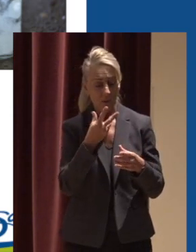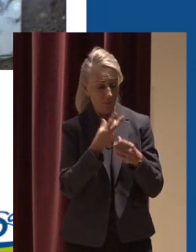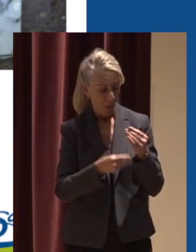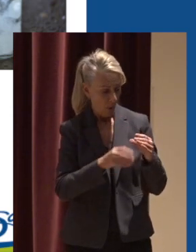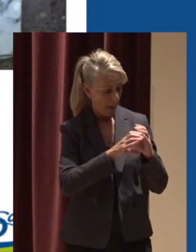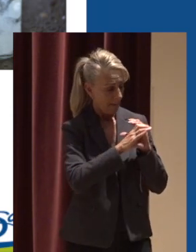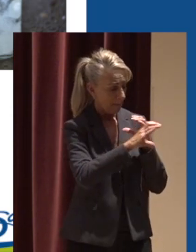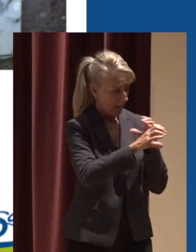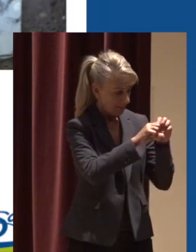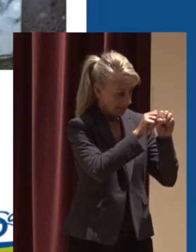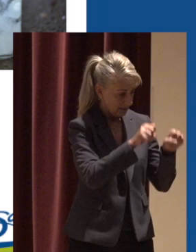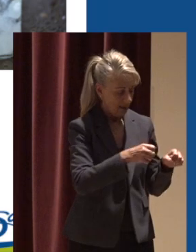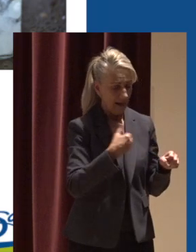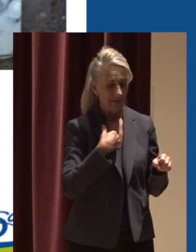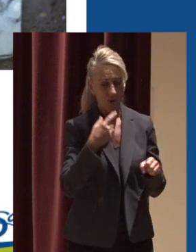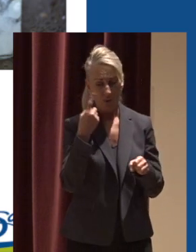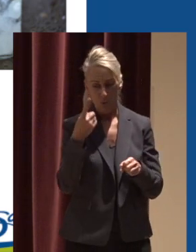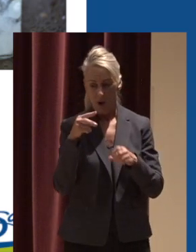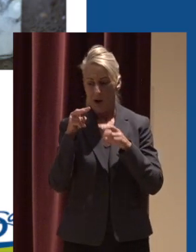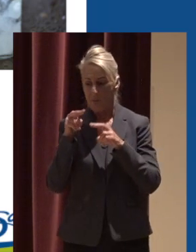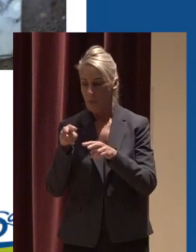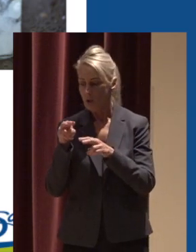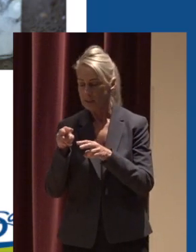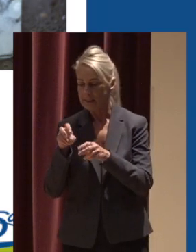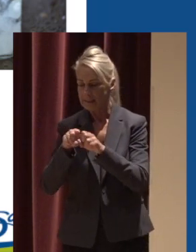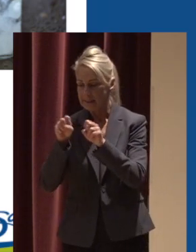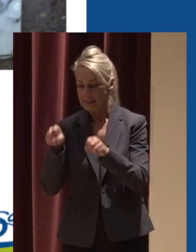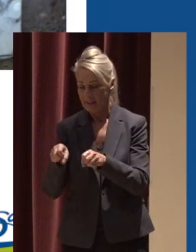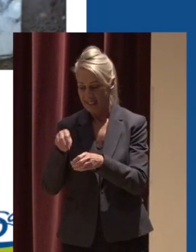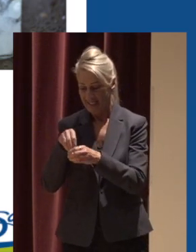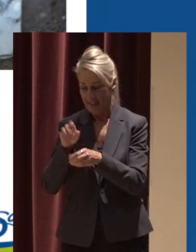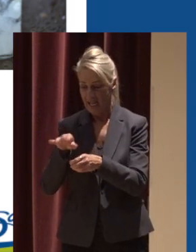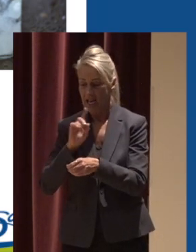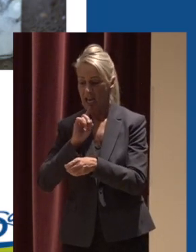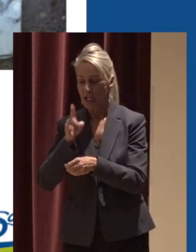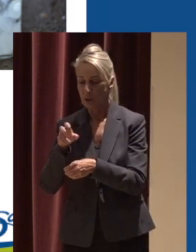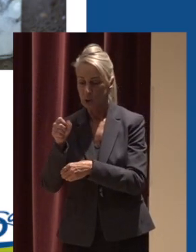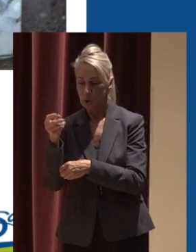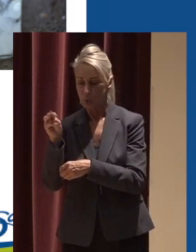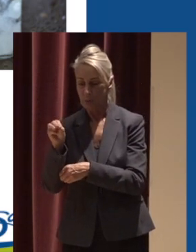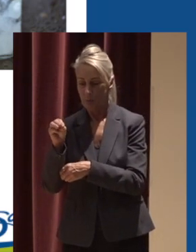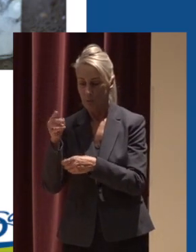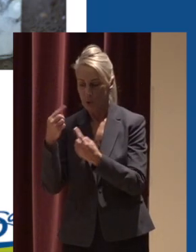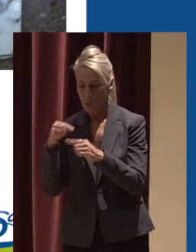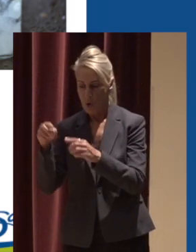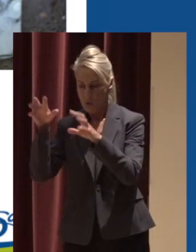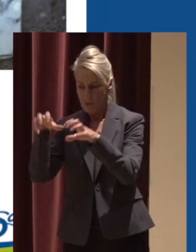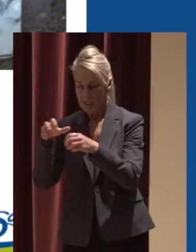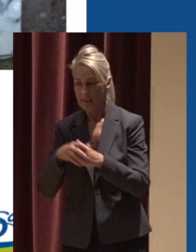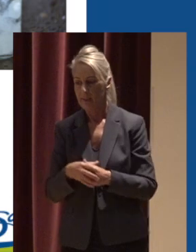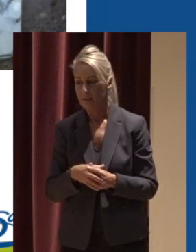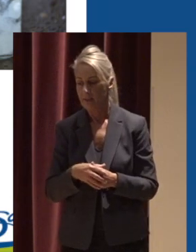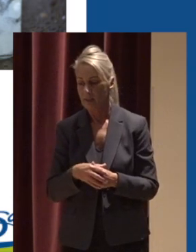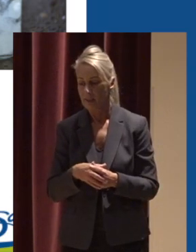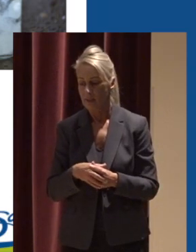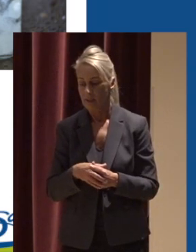have one monitoring element where we do it within the actual stream itself during rain events storms are chosen